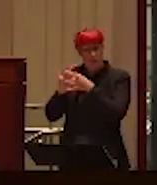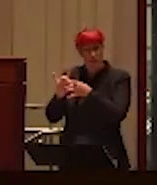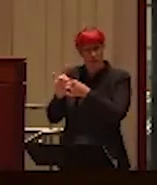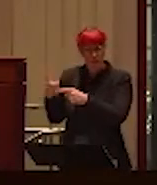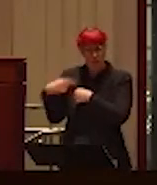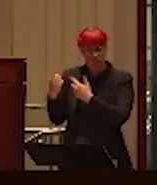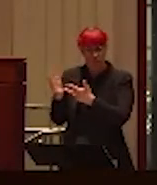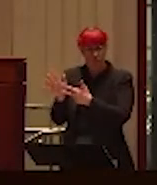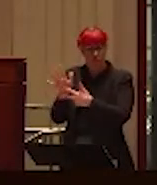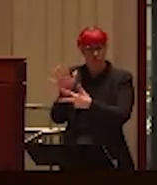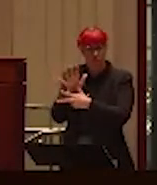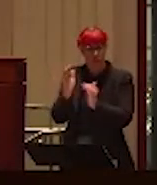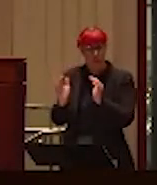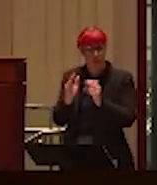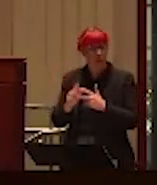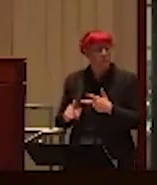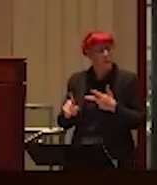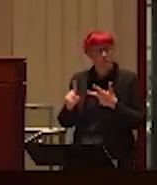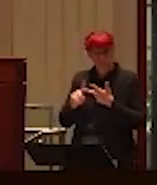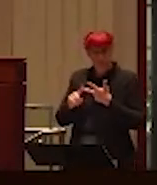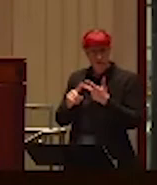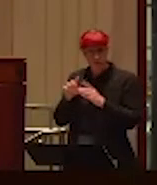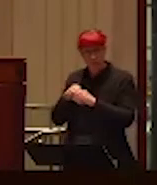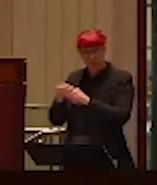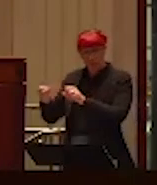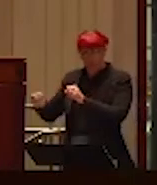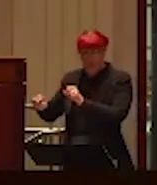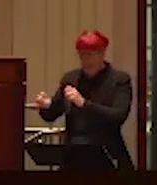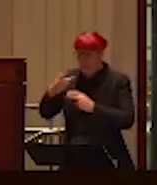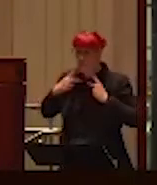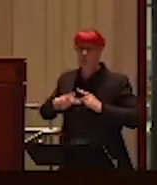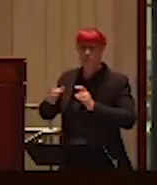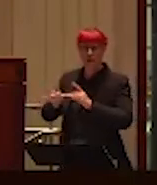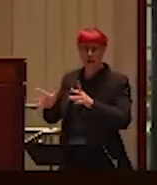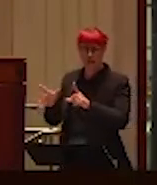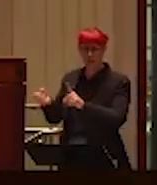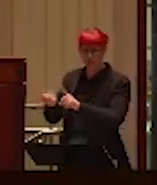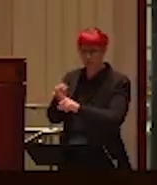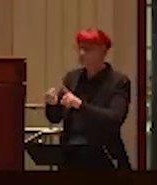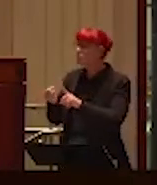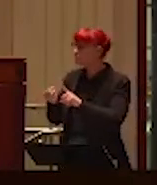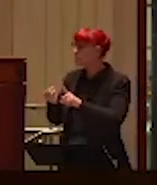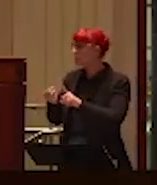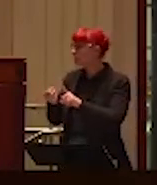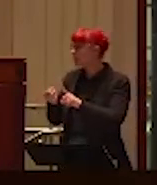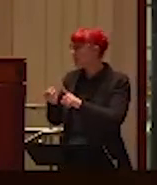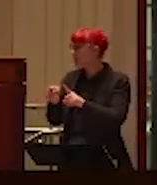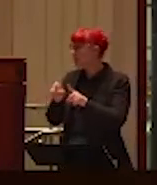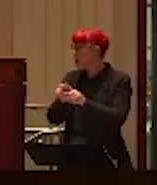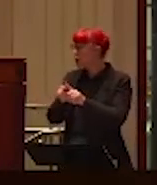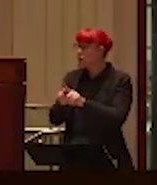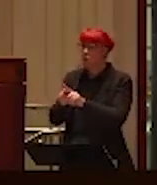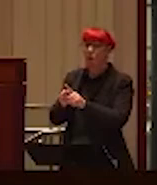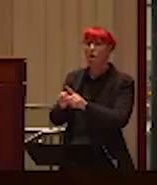involved physical violence, as Alexandra has talked about. But, also the course of